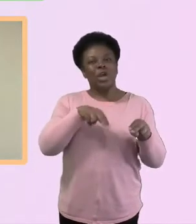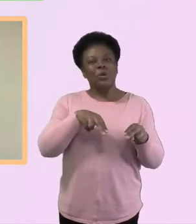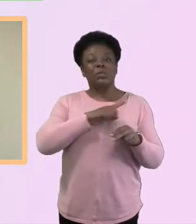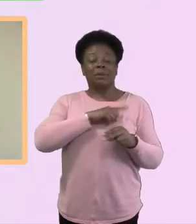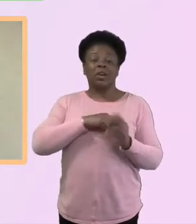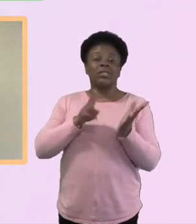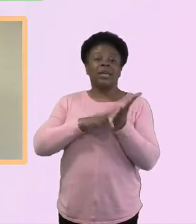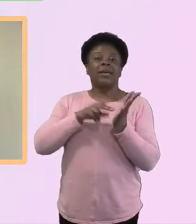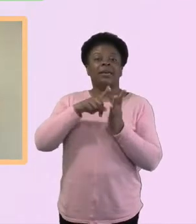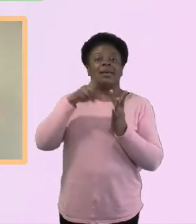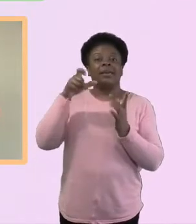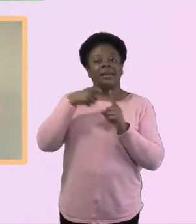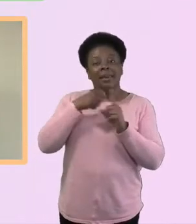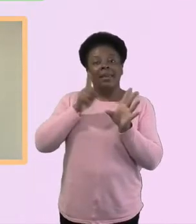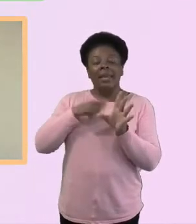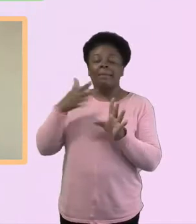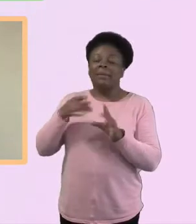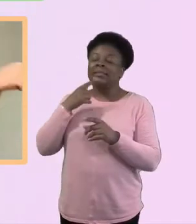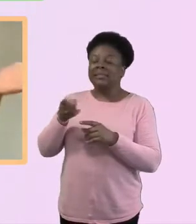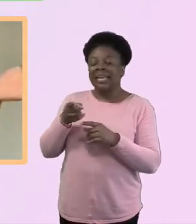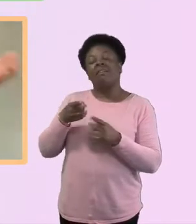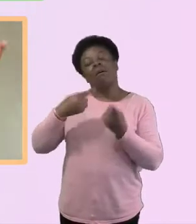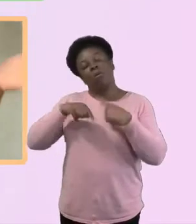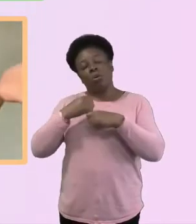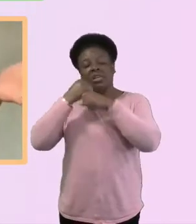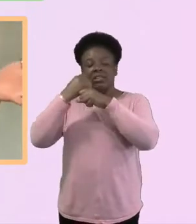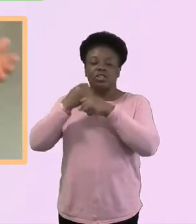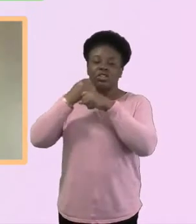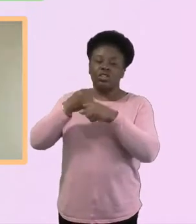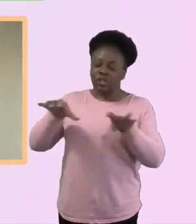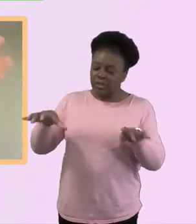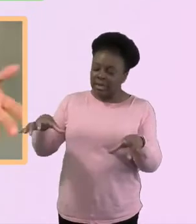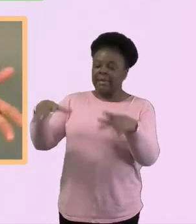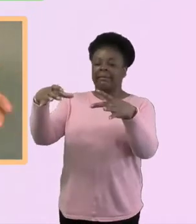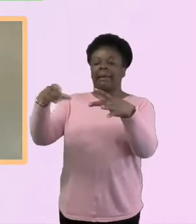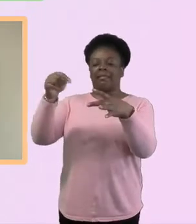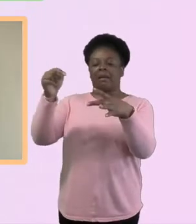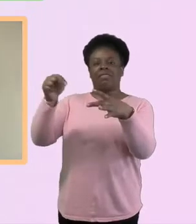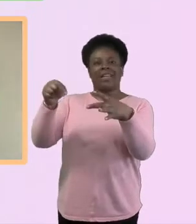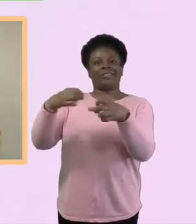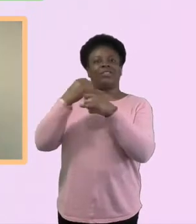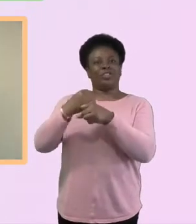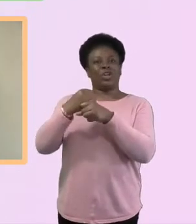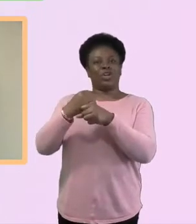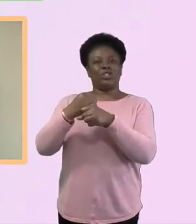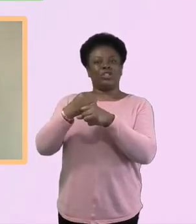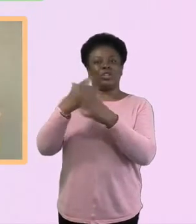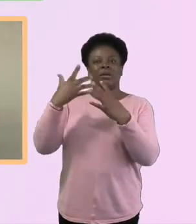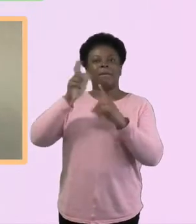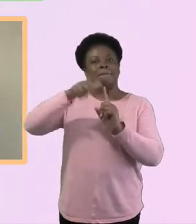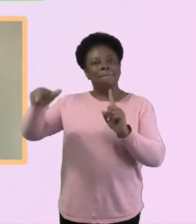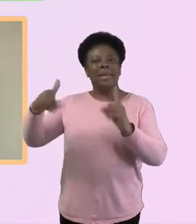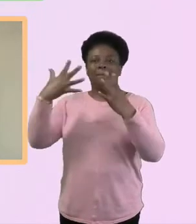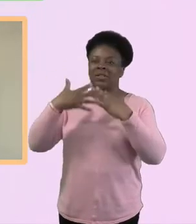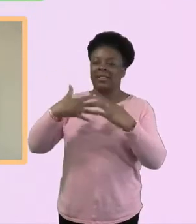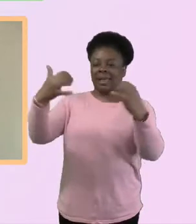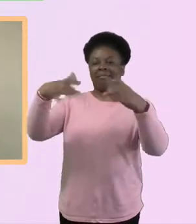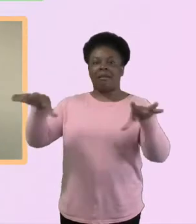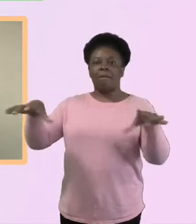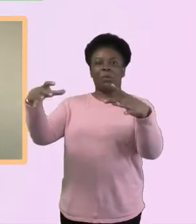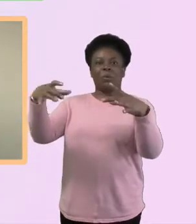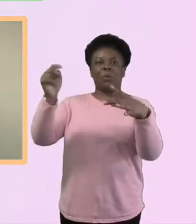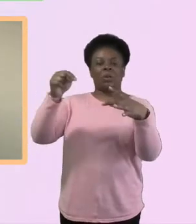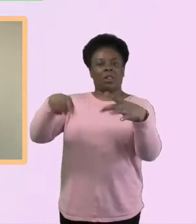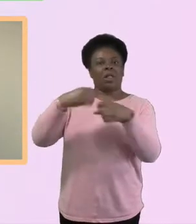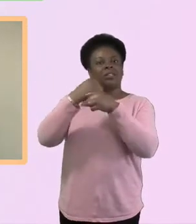people that you would, you would call church, maybe a hundred percent. Absolutely. You know, that, that is church where we're gathering and we're living out that what